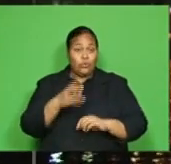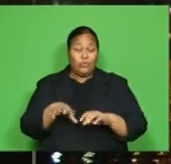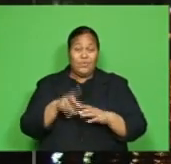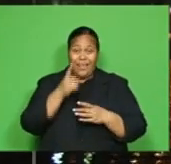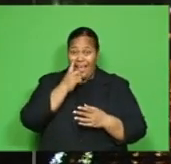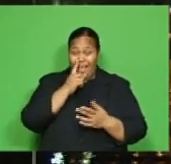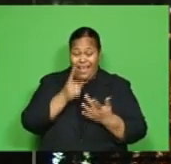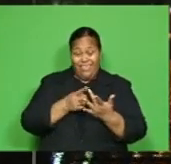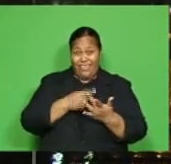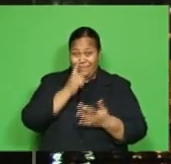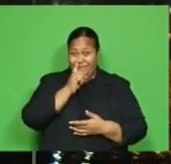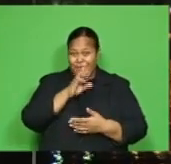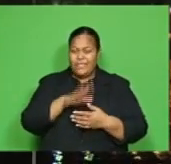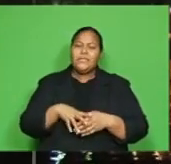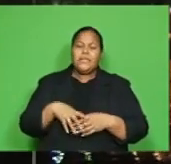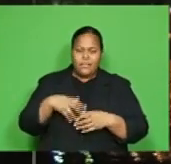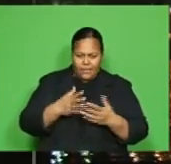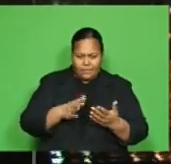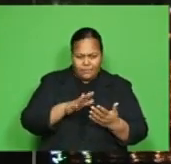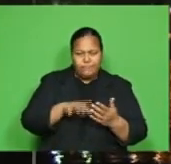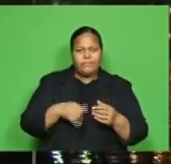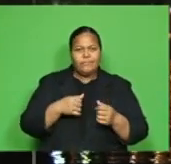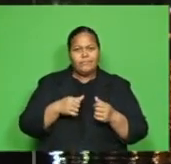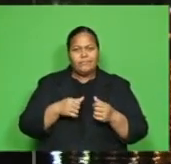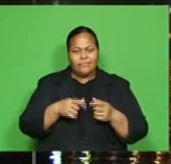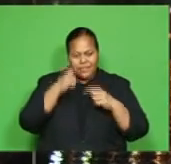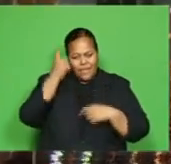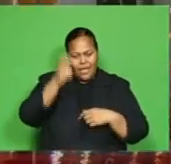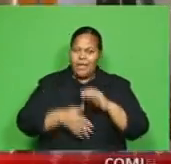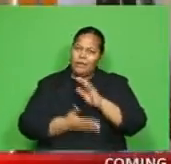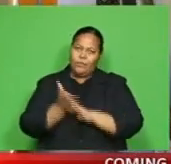treated and sent home. Investigation continues.